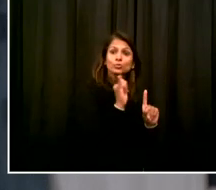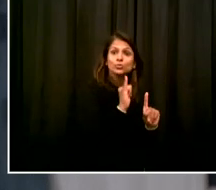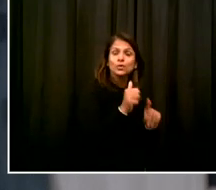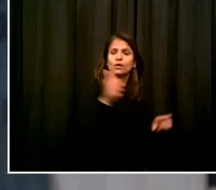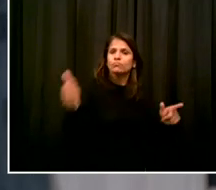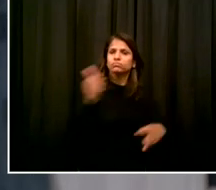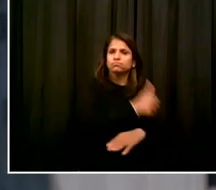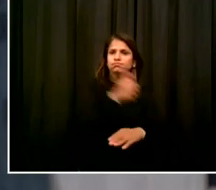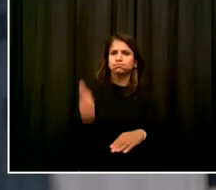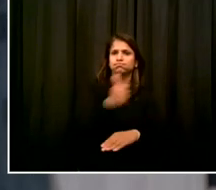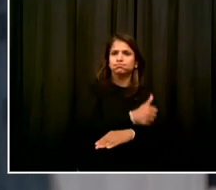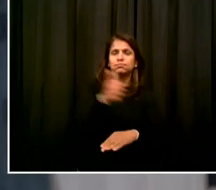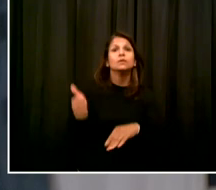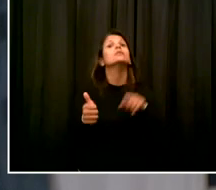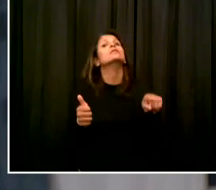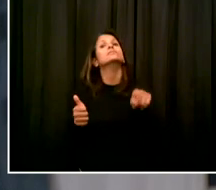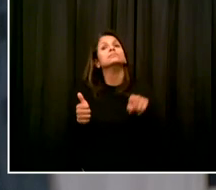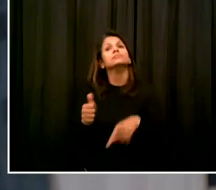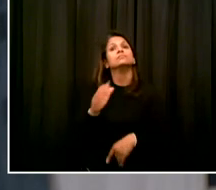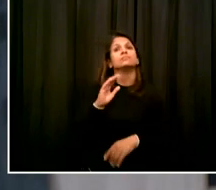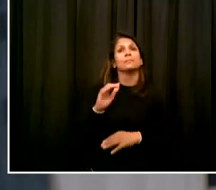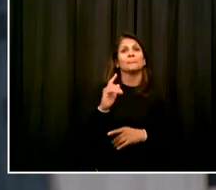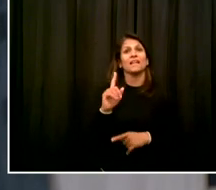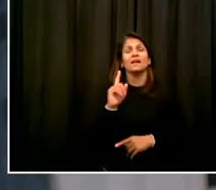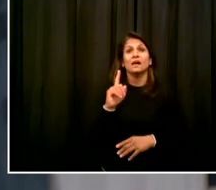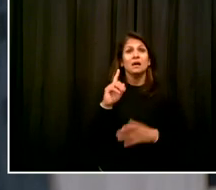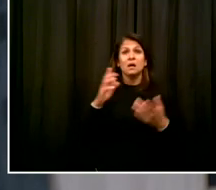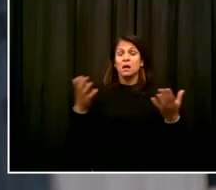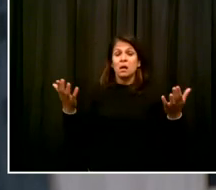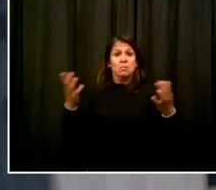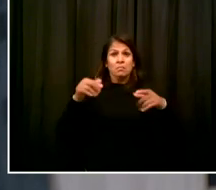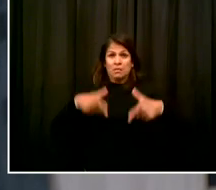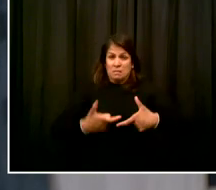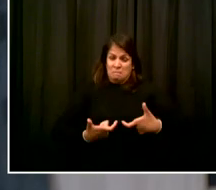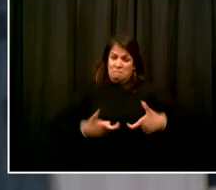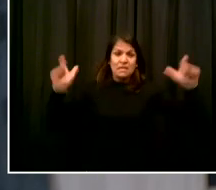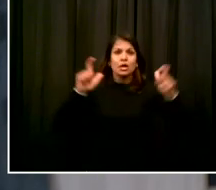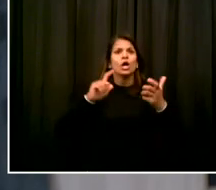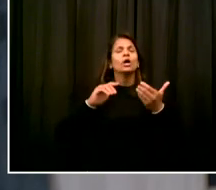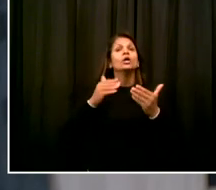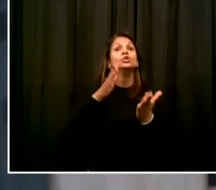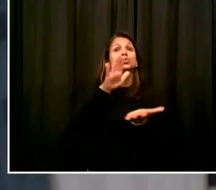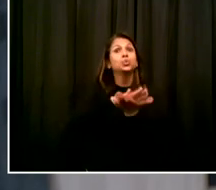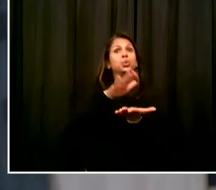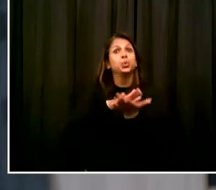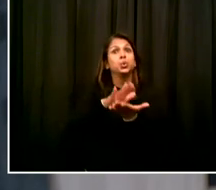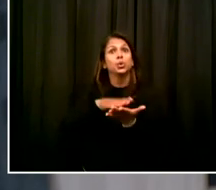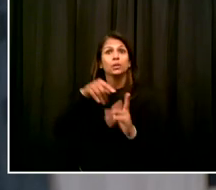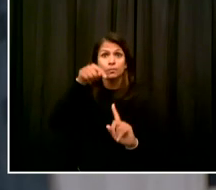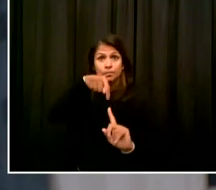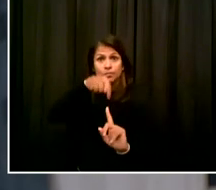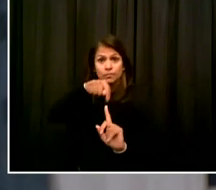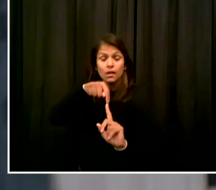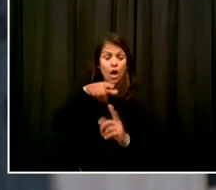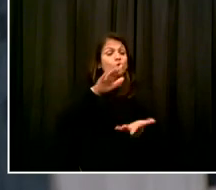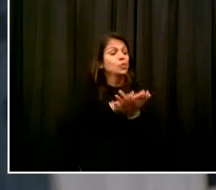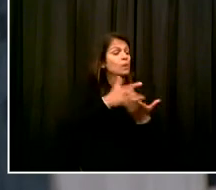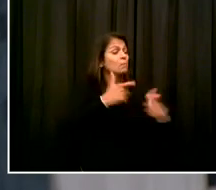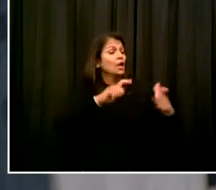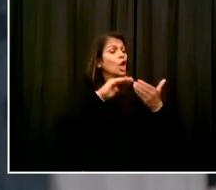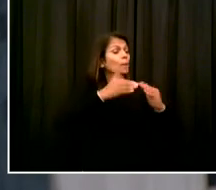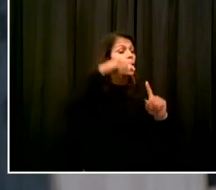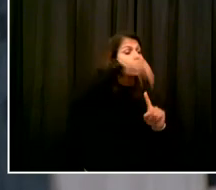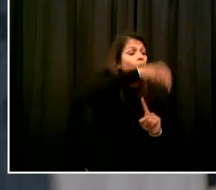district in a position to reopen its public schools. Our focus on SEL is another way in which we are setting the gold